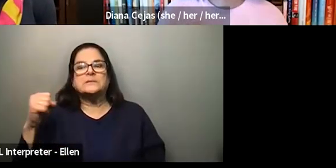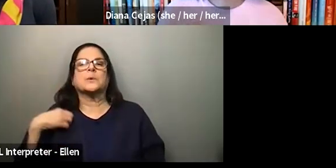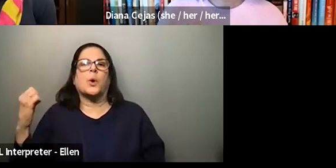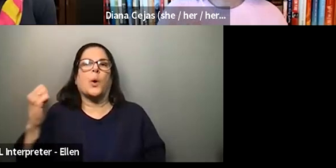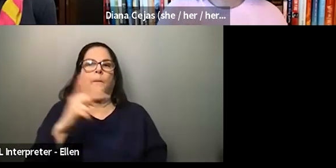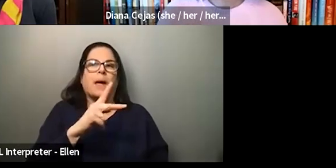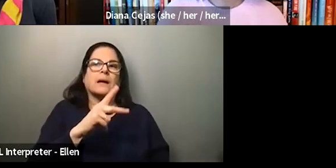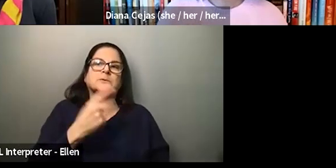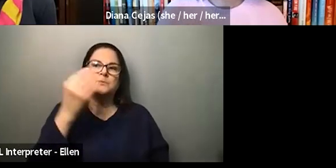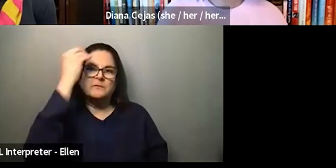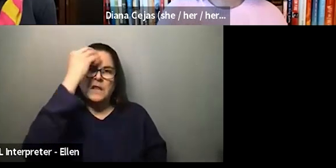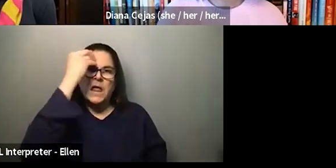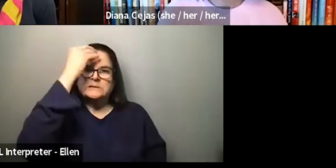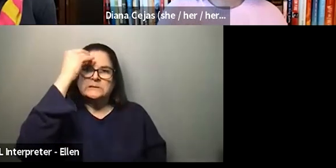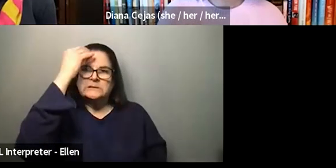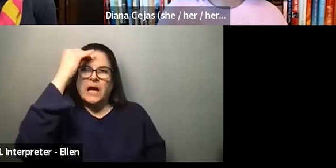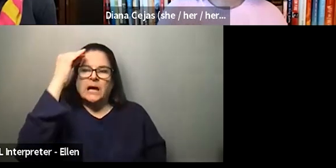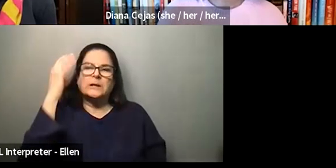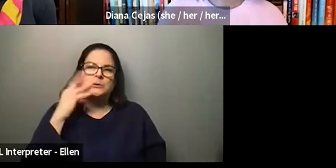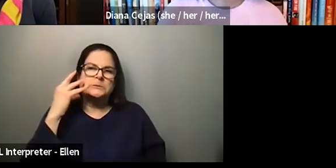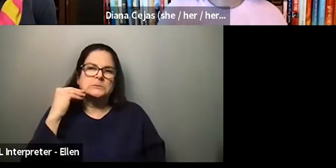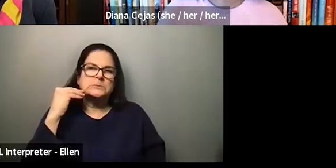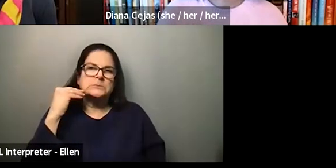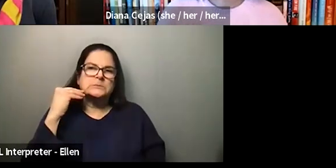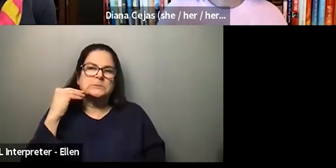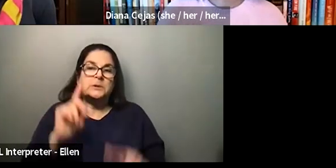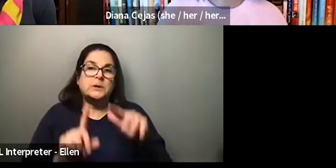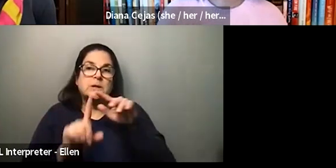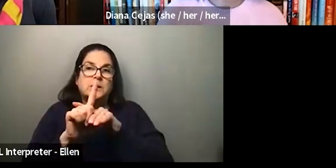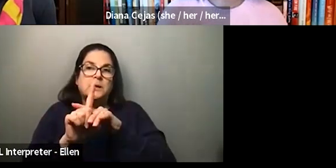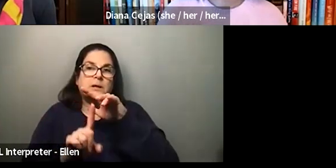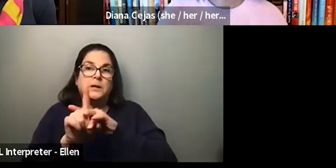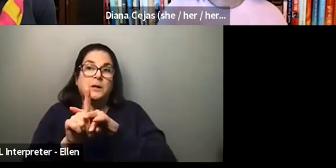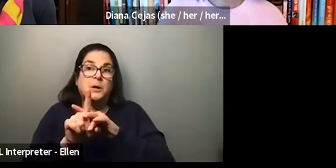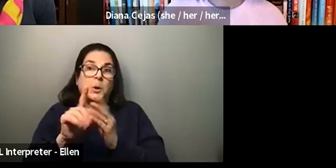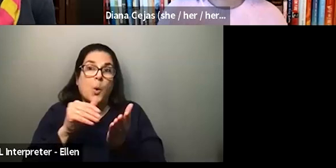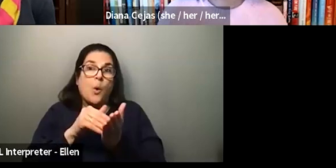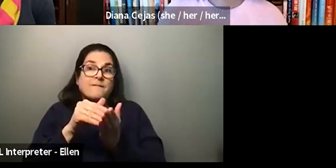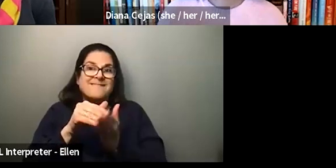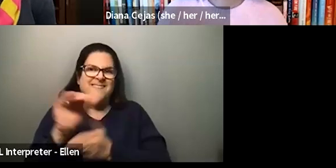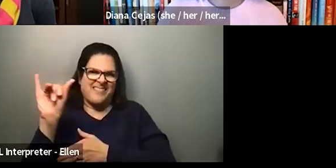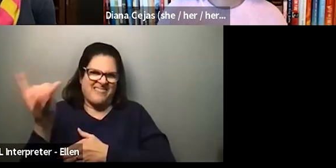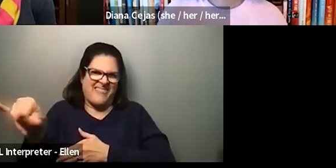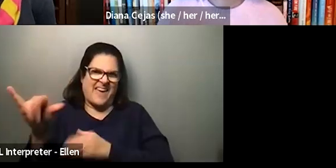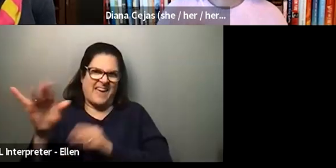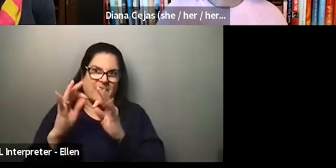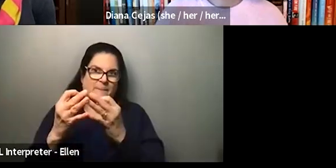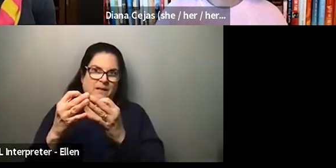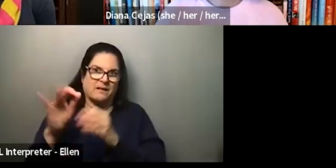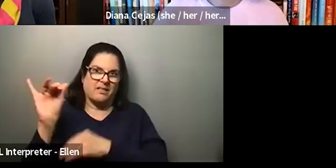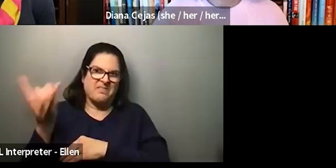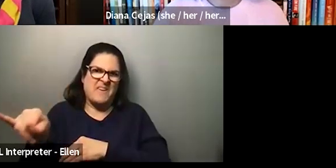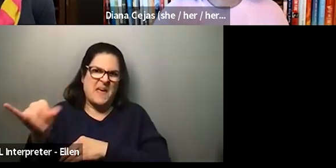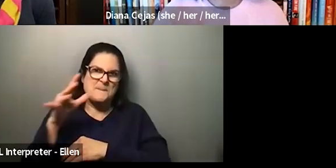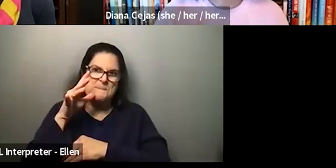experiences and often in P's, the reoccurring theme is that parent or that family. And, you know, I